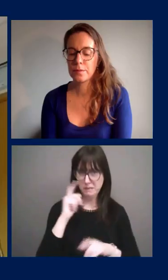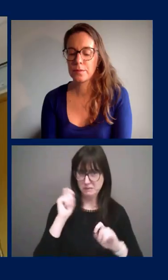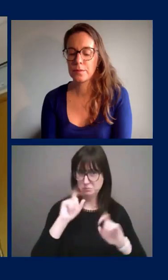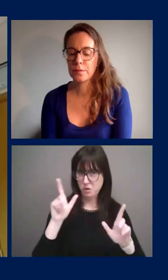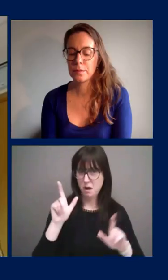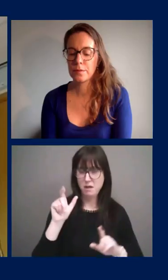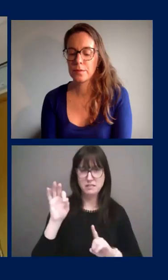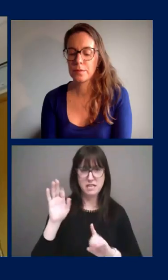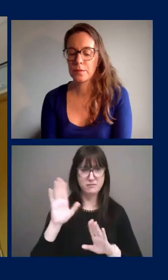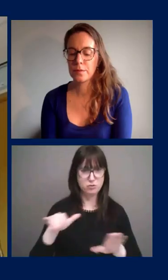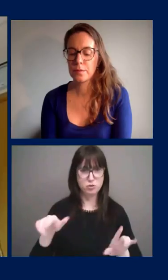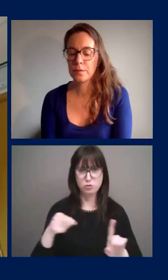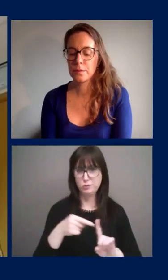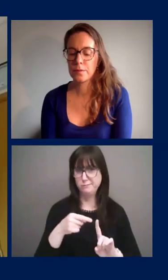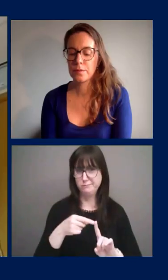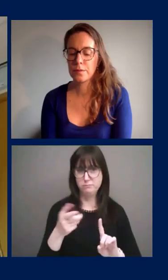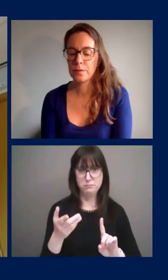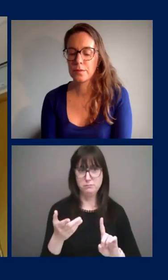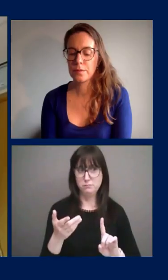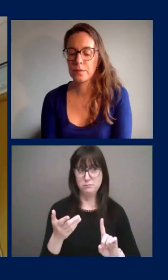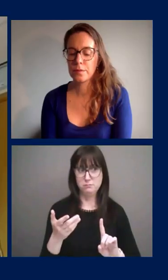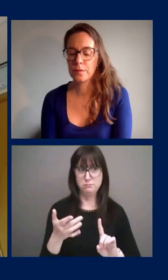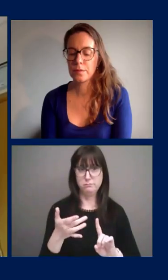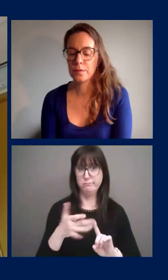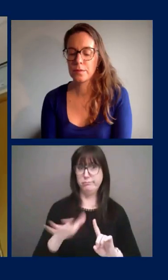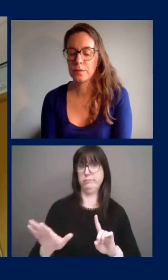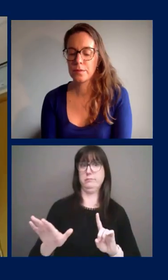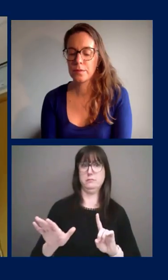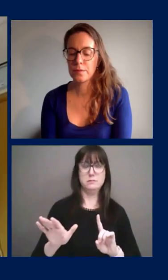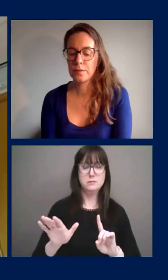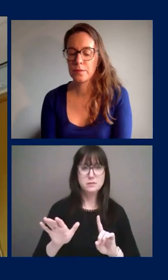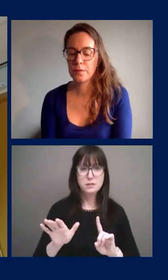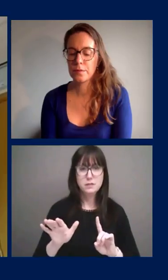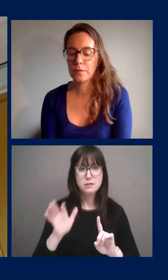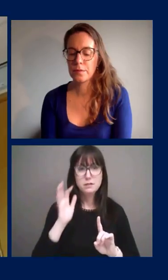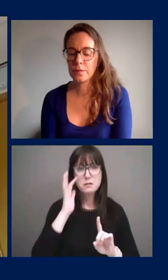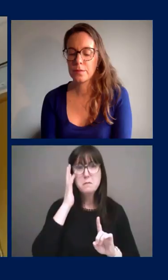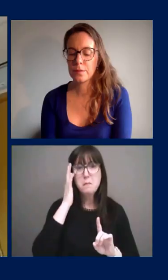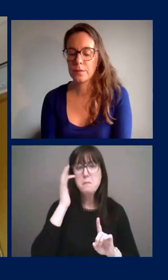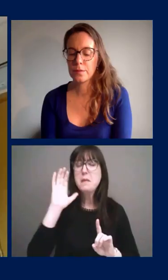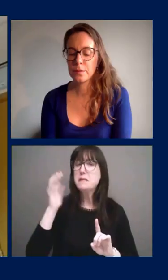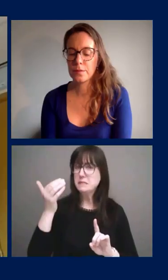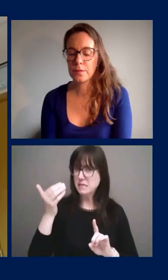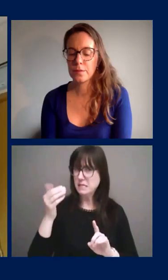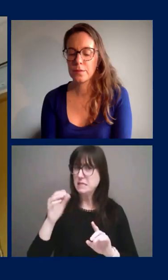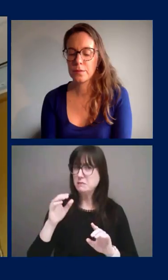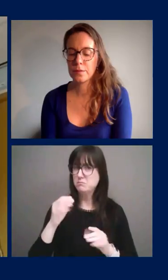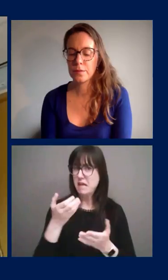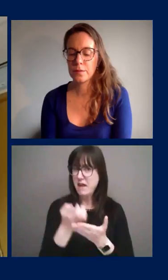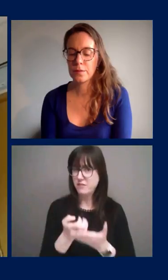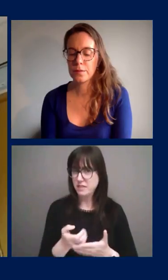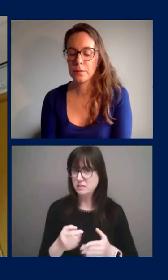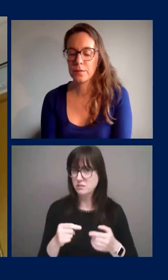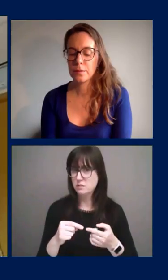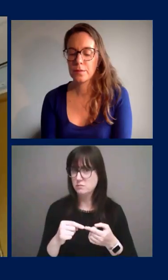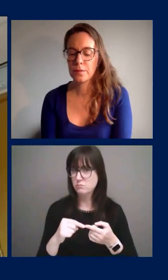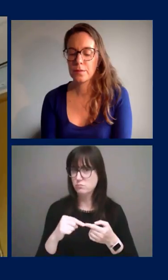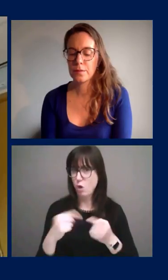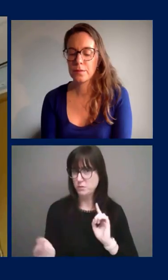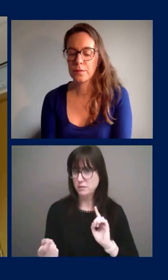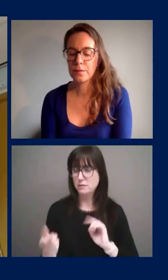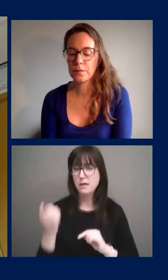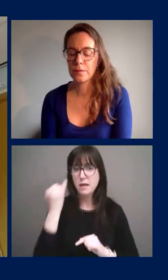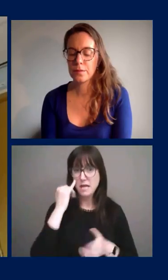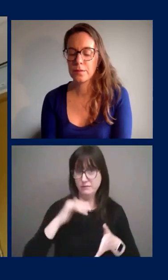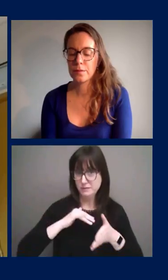you know not infected the evidence is pointing to the contrary when you look at studies that have been